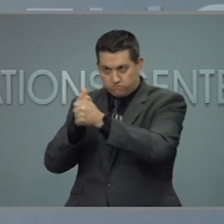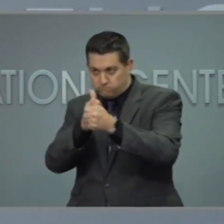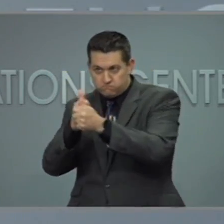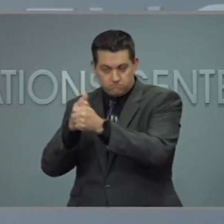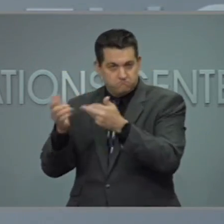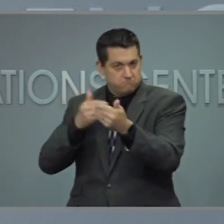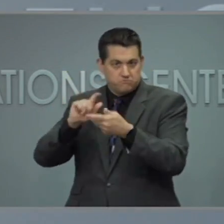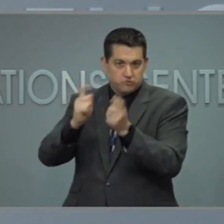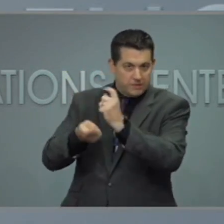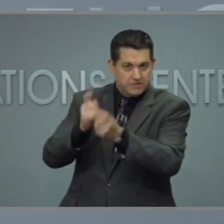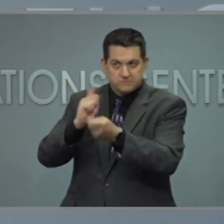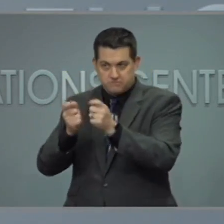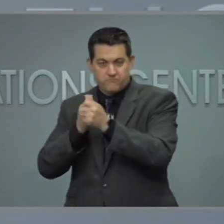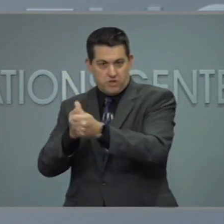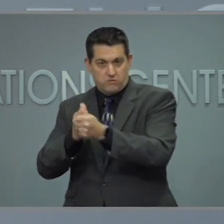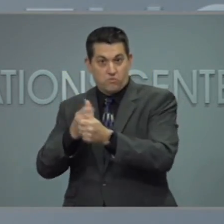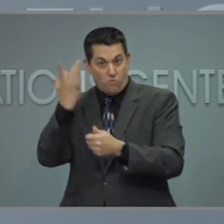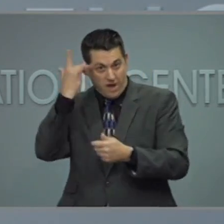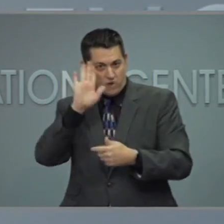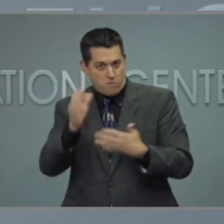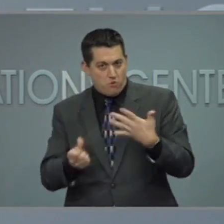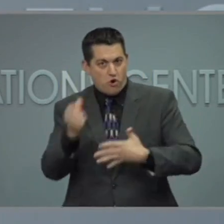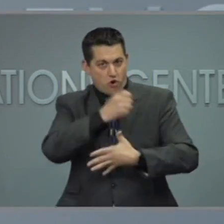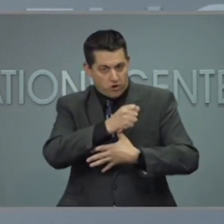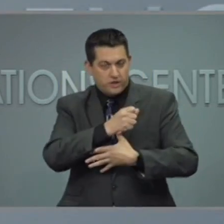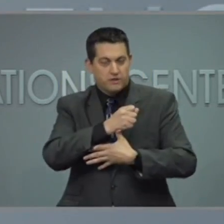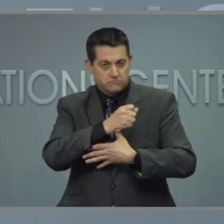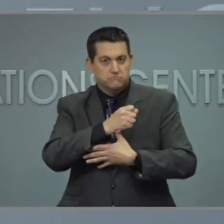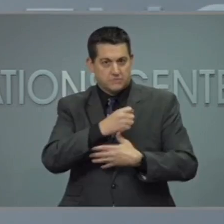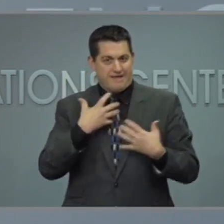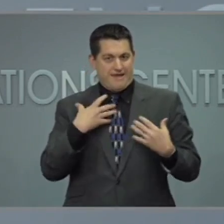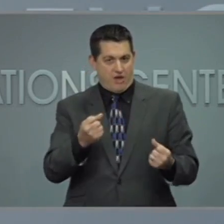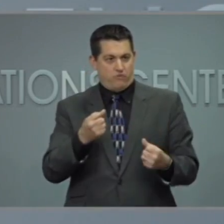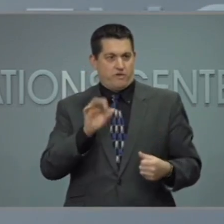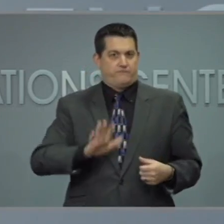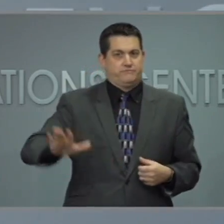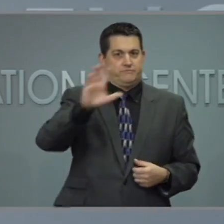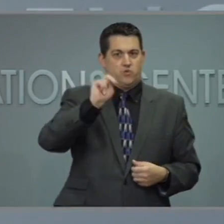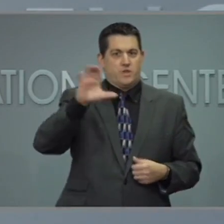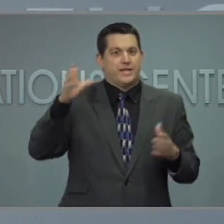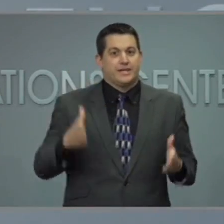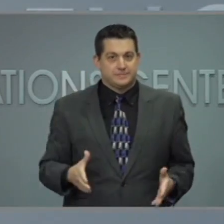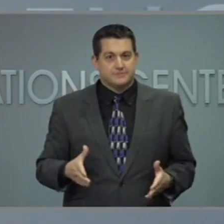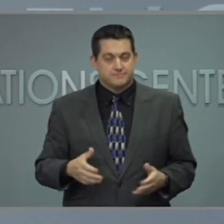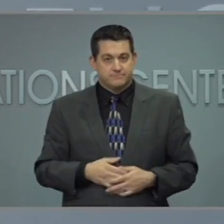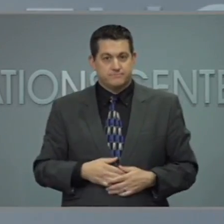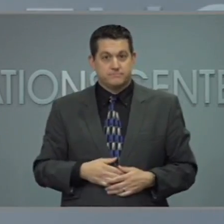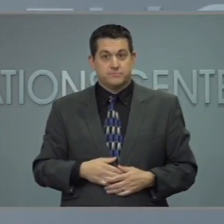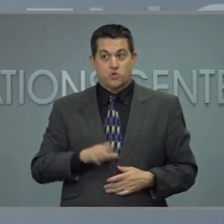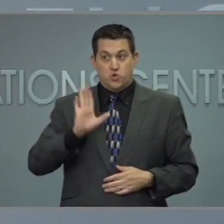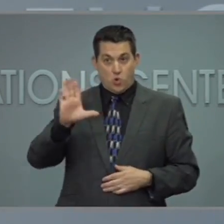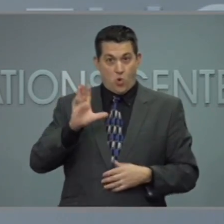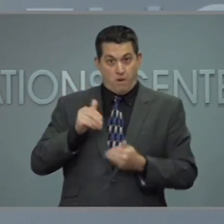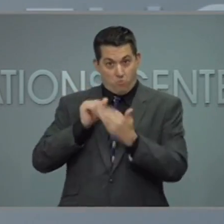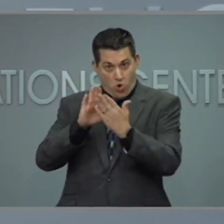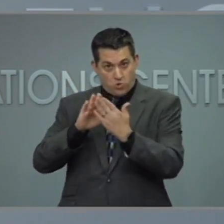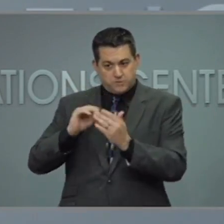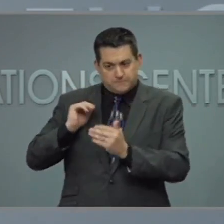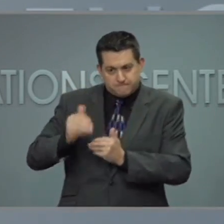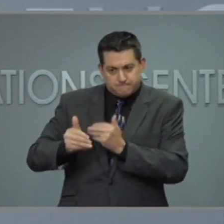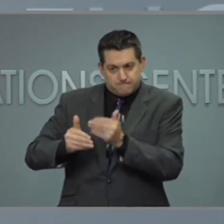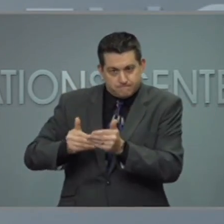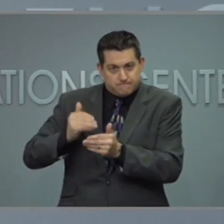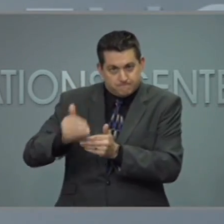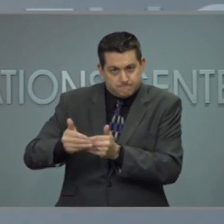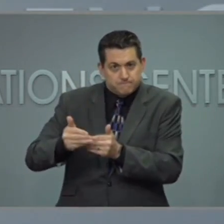and welfare of North Carolinians first. Your measured approach and the hard work of North Carolinians have saved countless